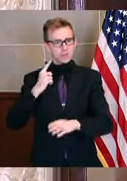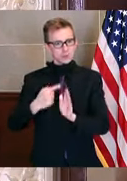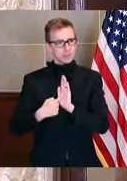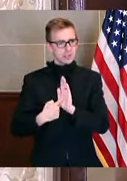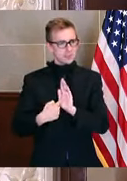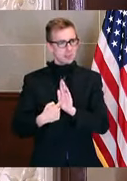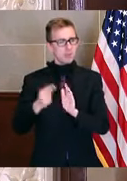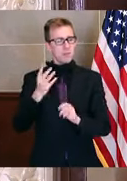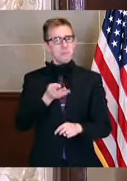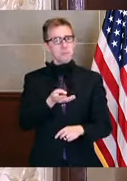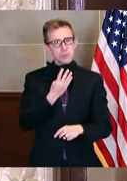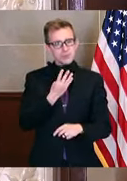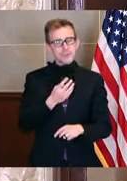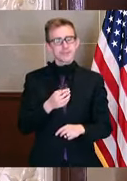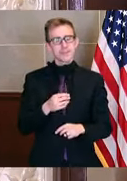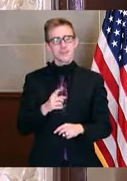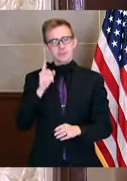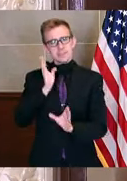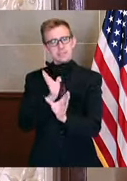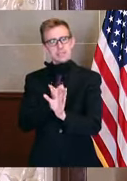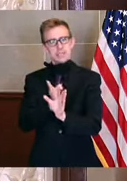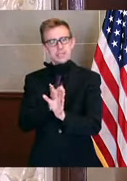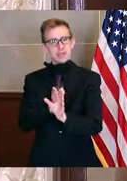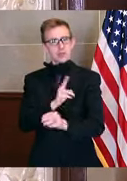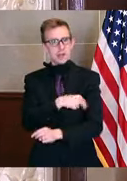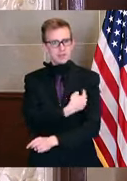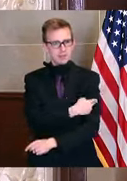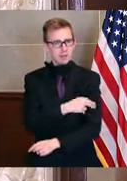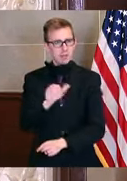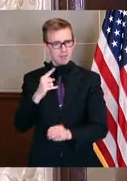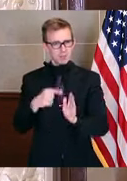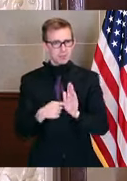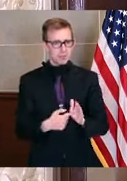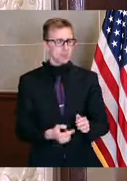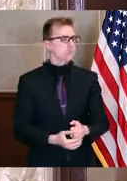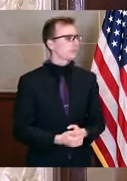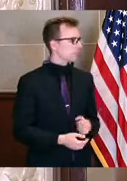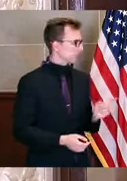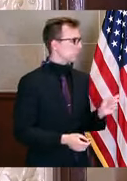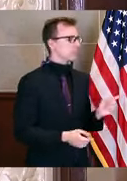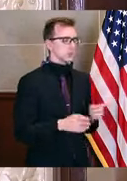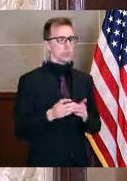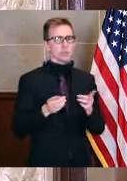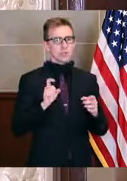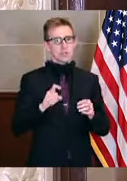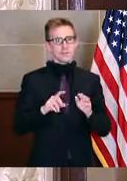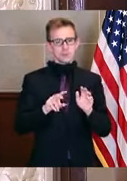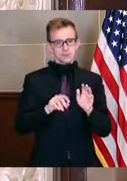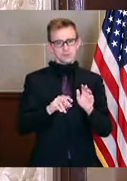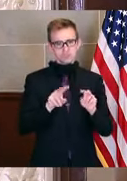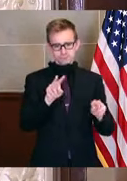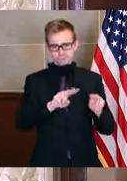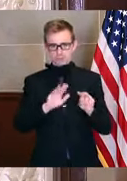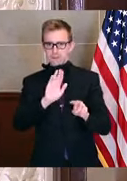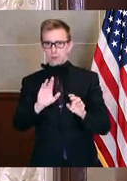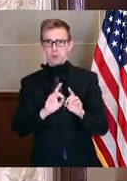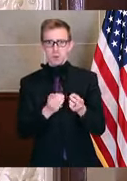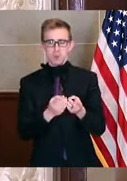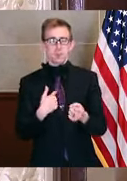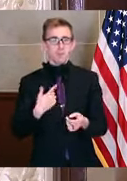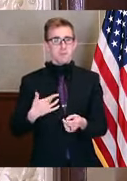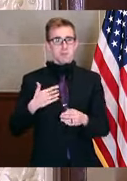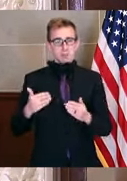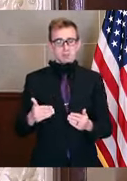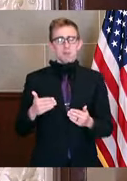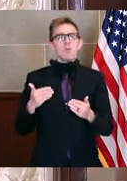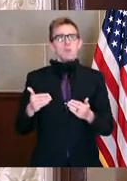prisons, psychiatric hospitals, those kinds of settings? Well, I think the directors have to evaluate each one of their departments. But I think as we move forward,